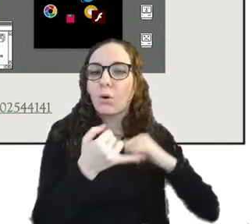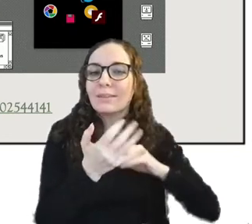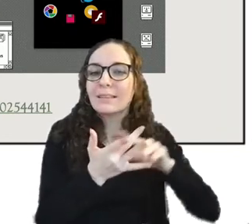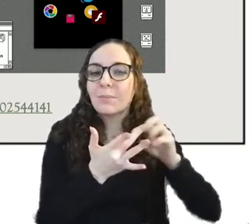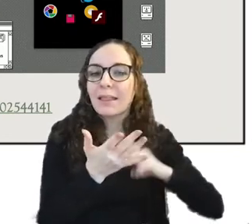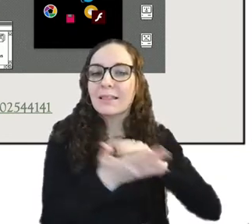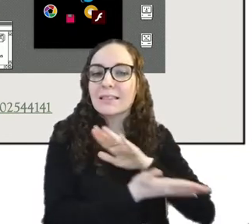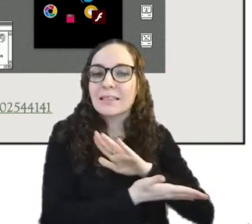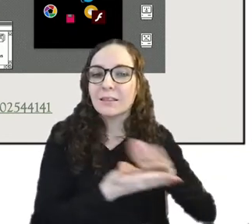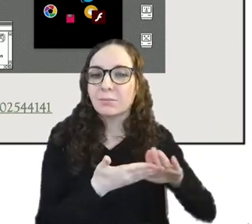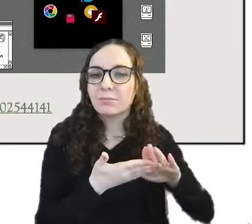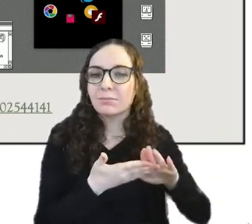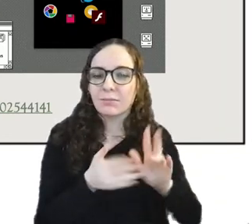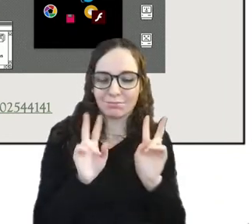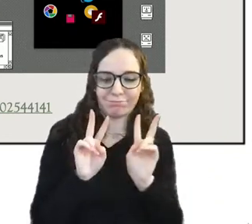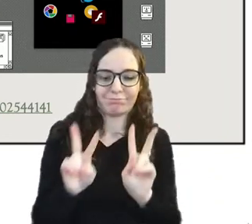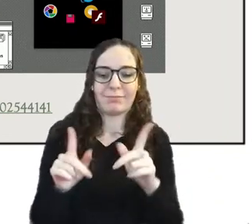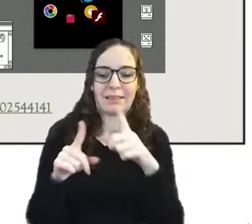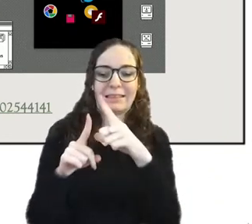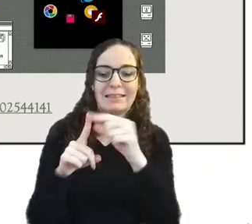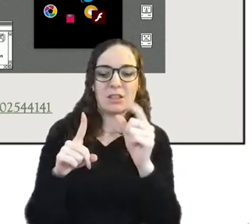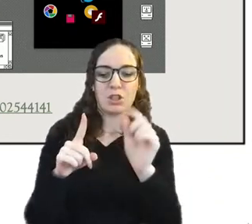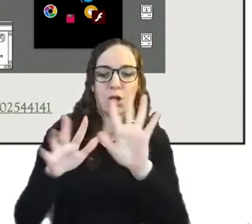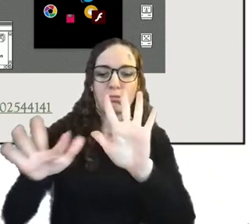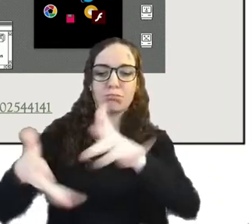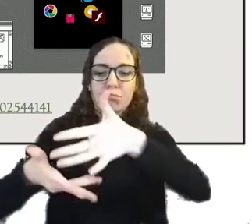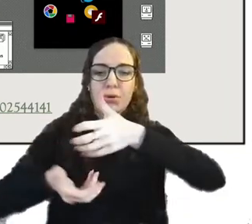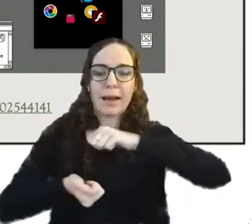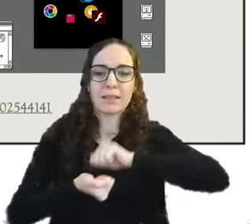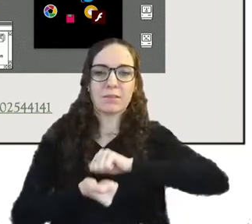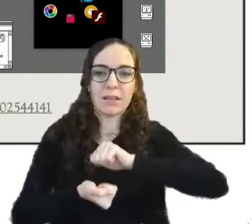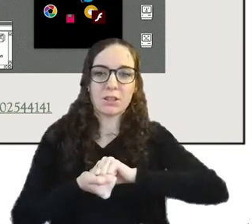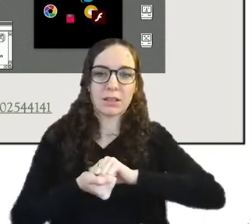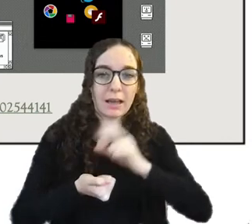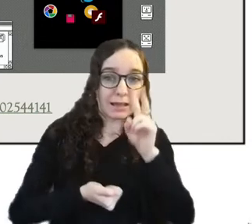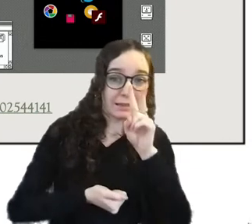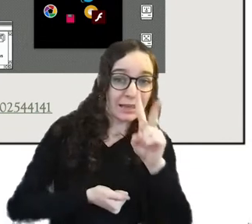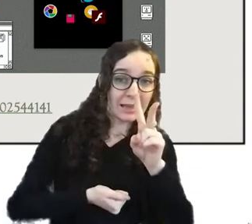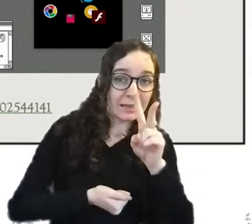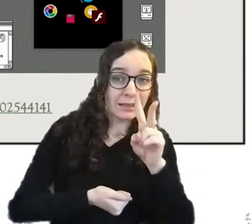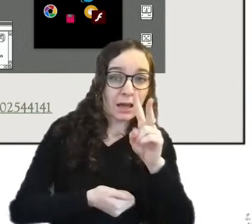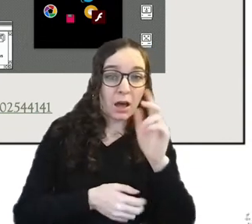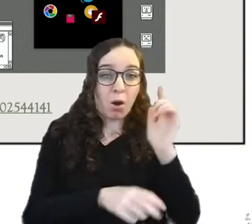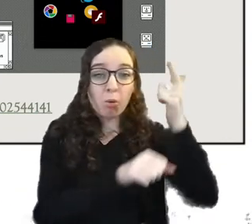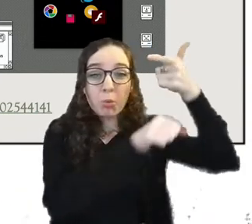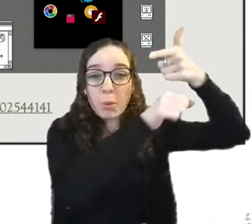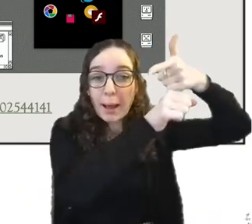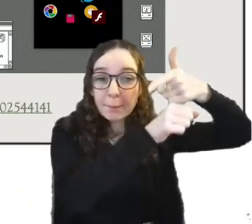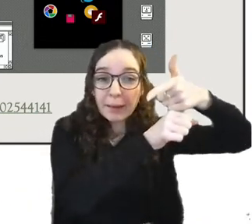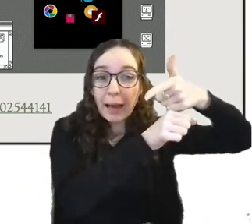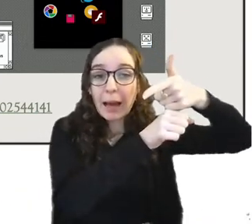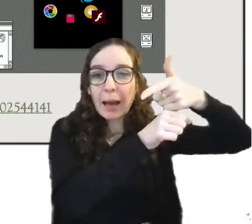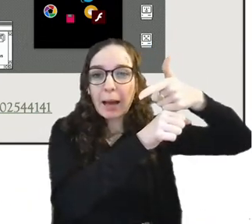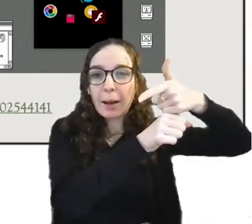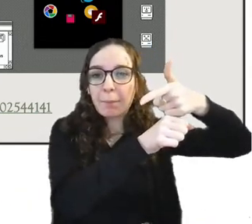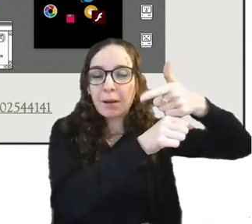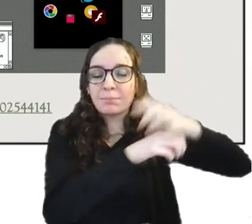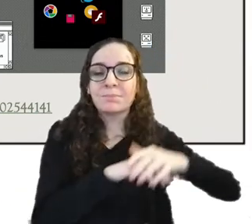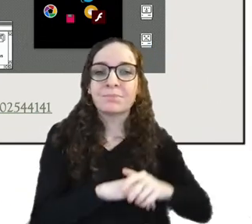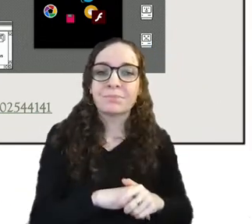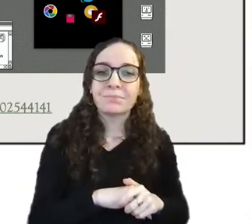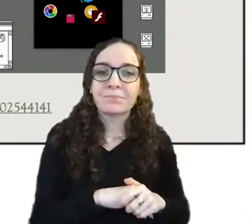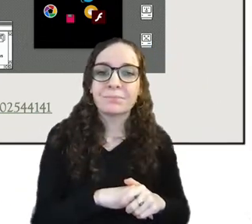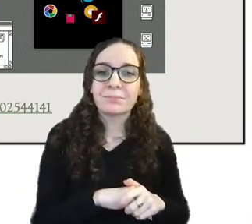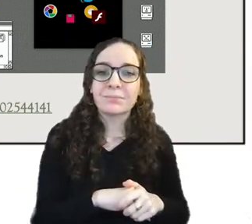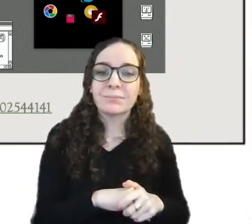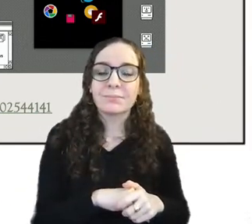this um webcam this position at the very top of this kind of mock-up archival desk um